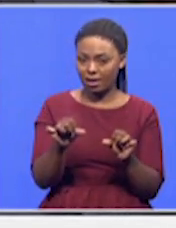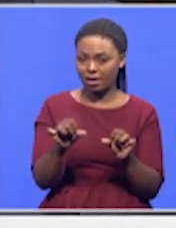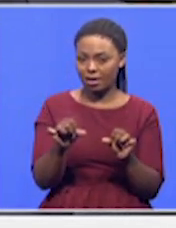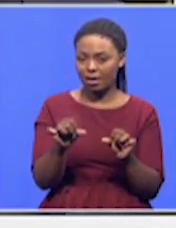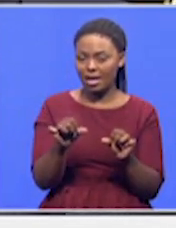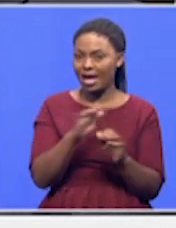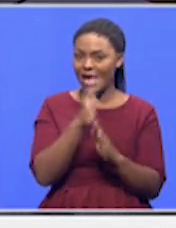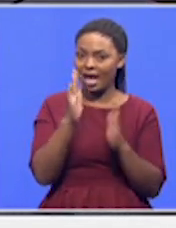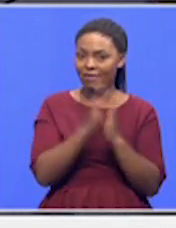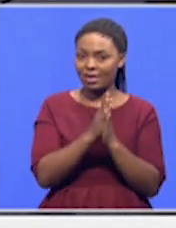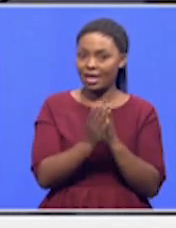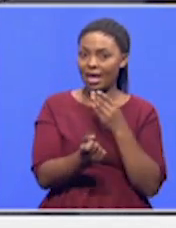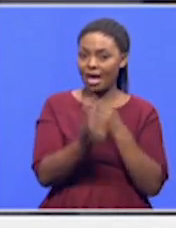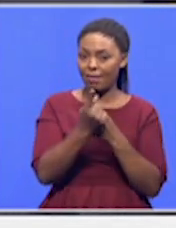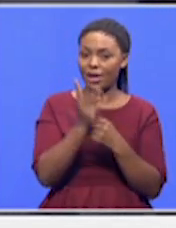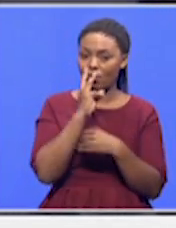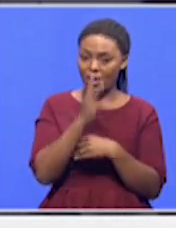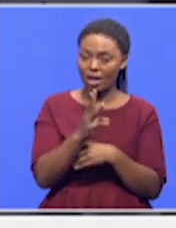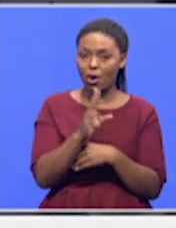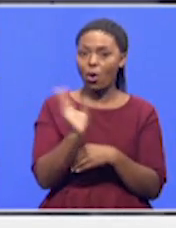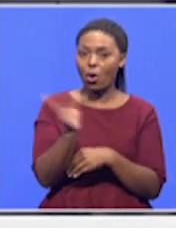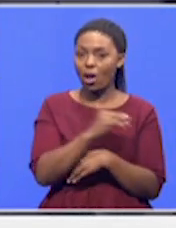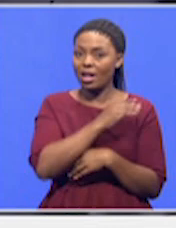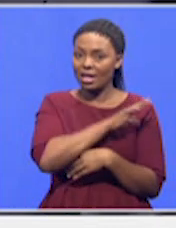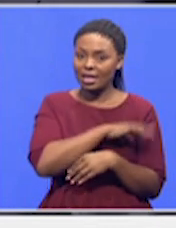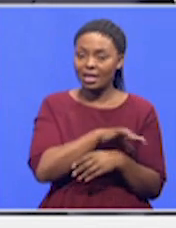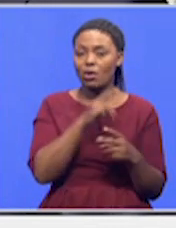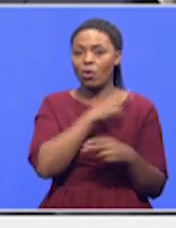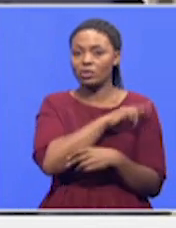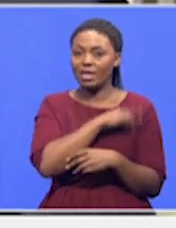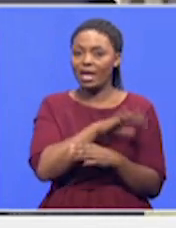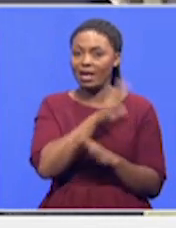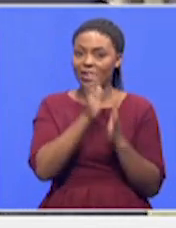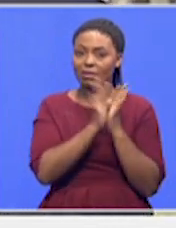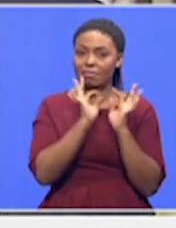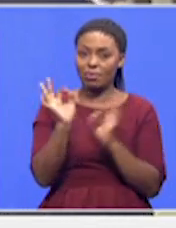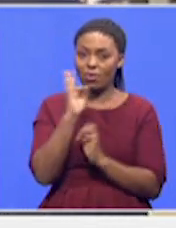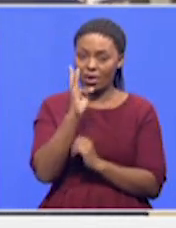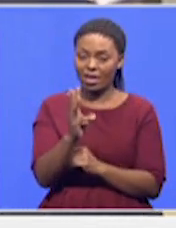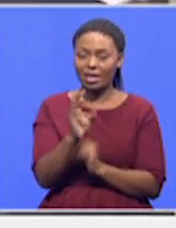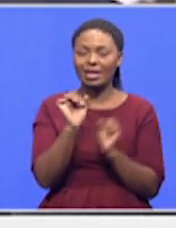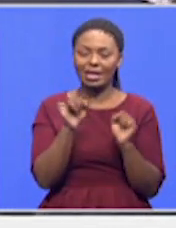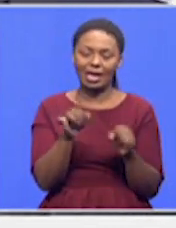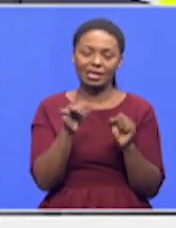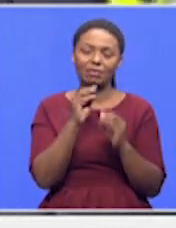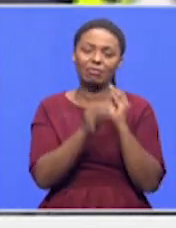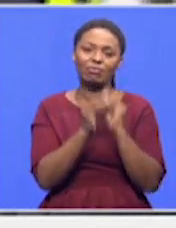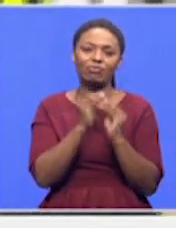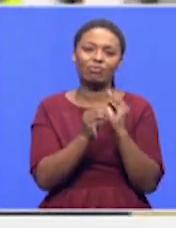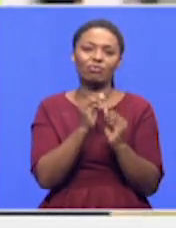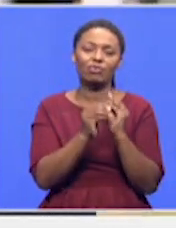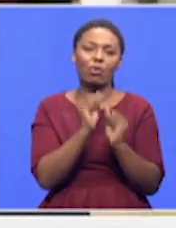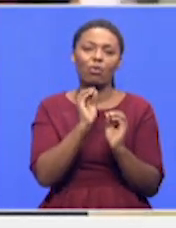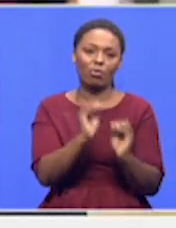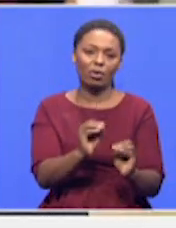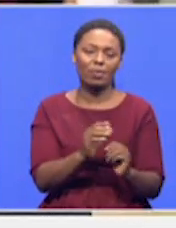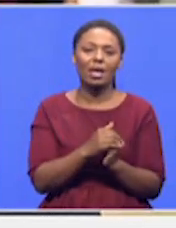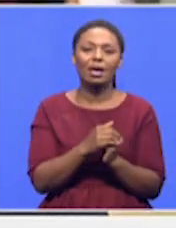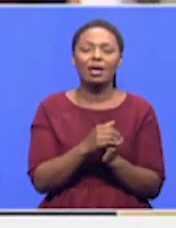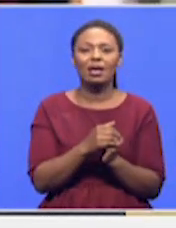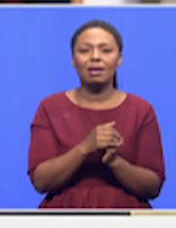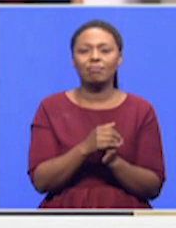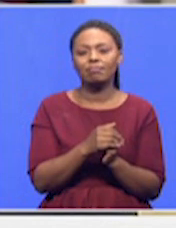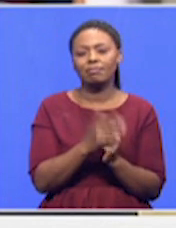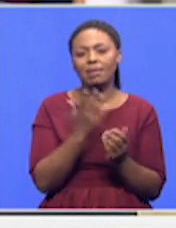will be happy with the clinic and with the hospital. Guaranteed. Because it's under EVJ, it's under renovation. Maybe we'll think that the next